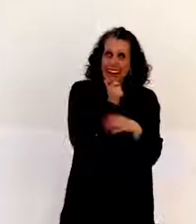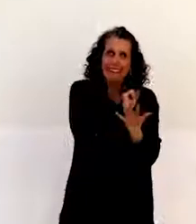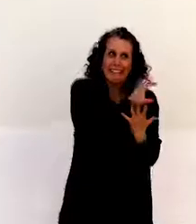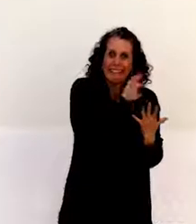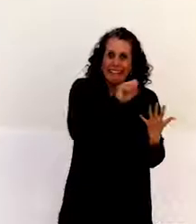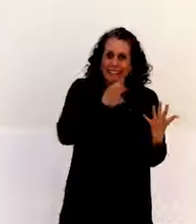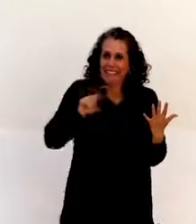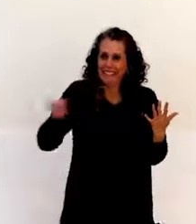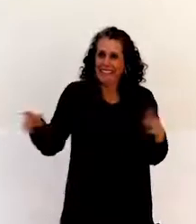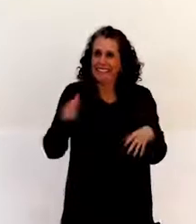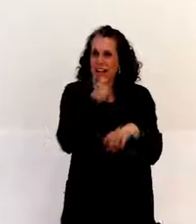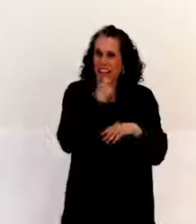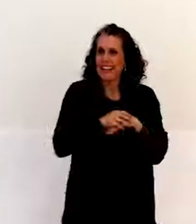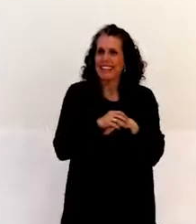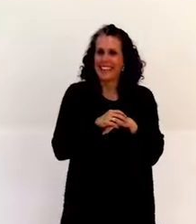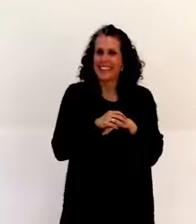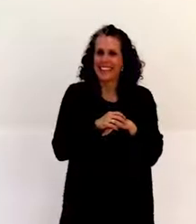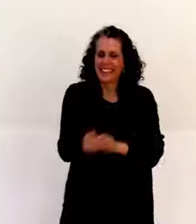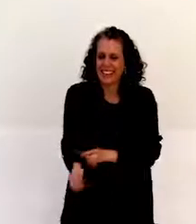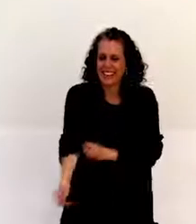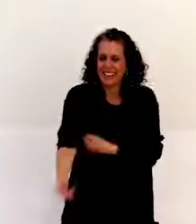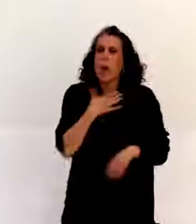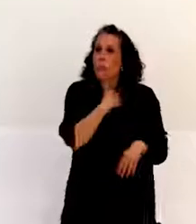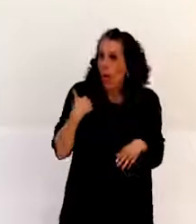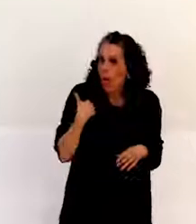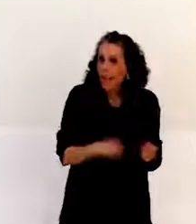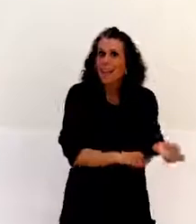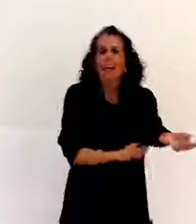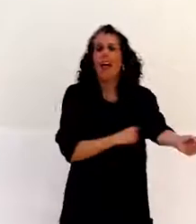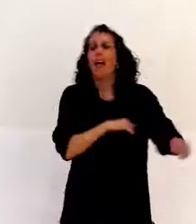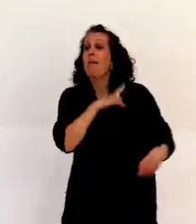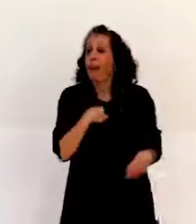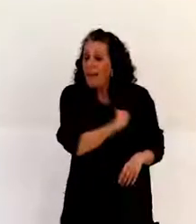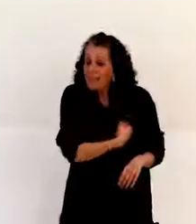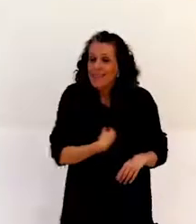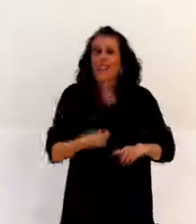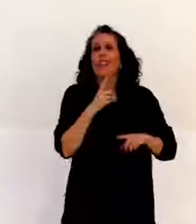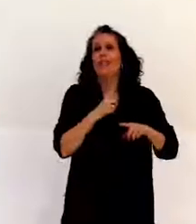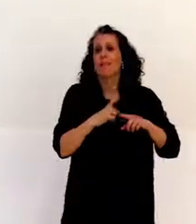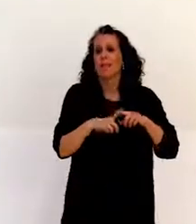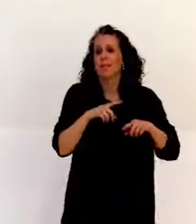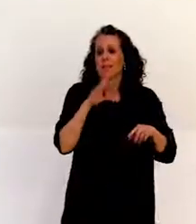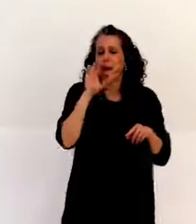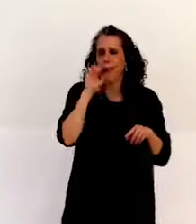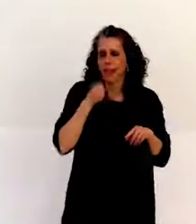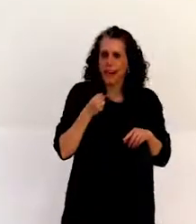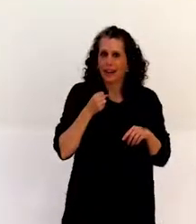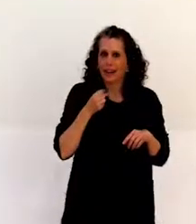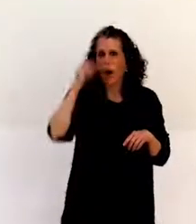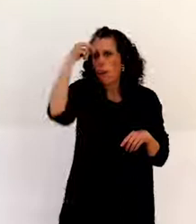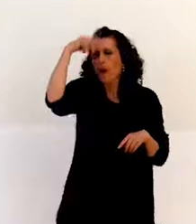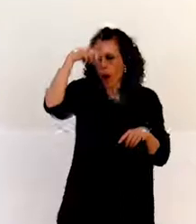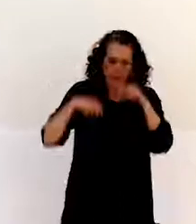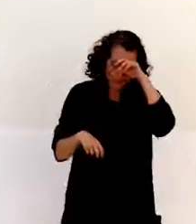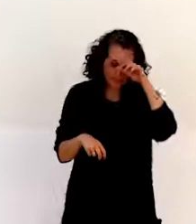point. We had Poland, we had Malta, and we had Bulgaria so far. Since